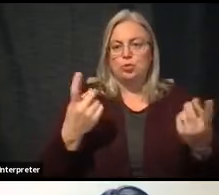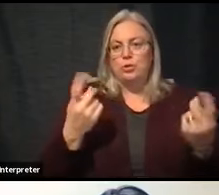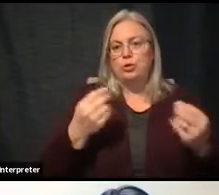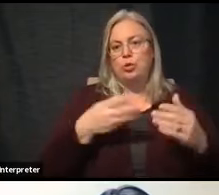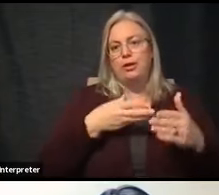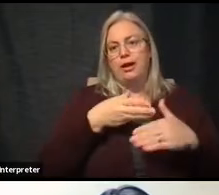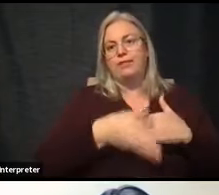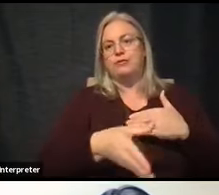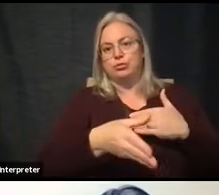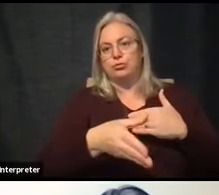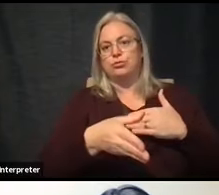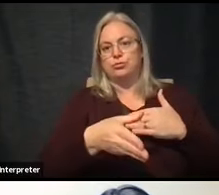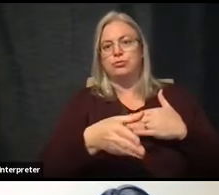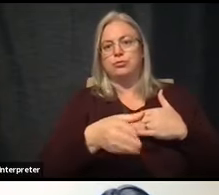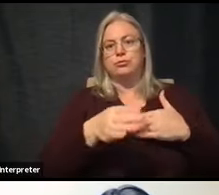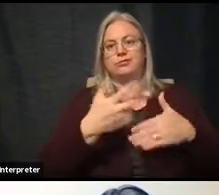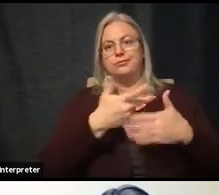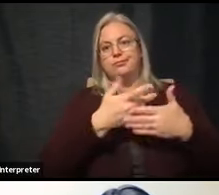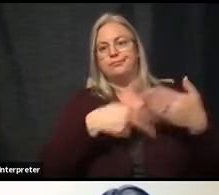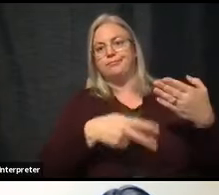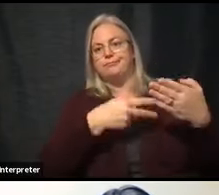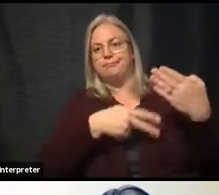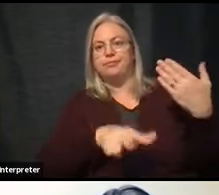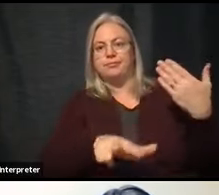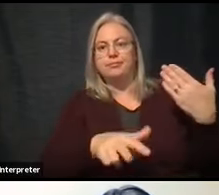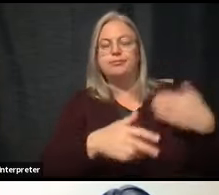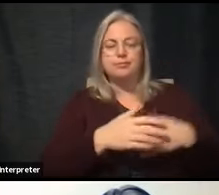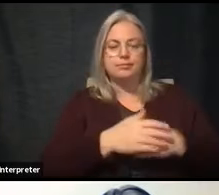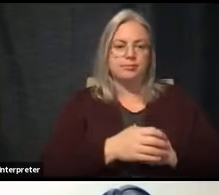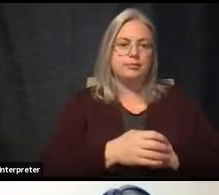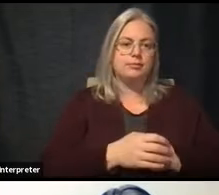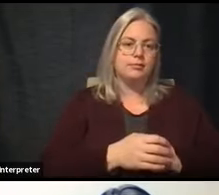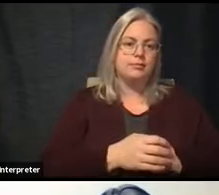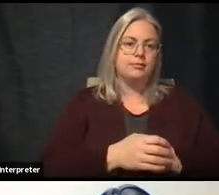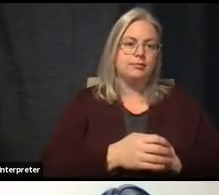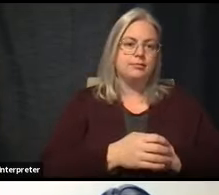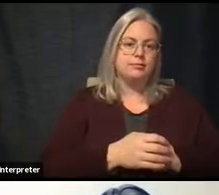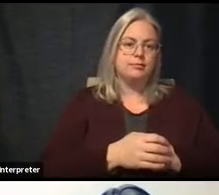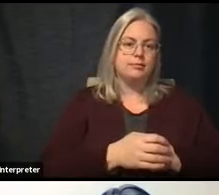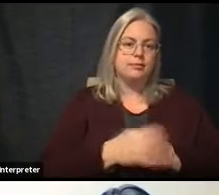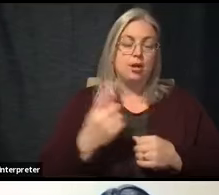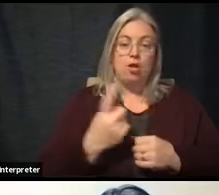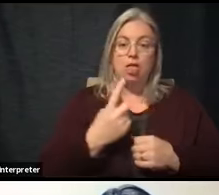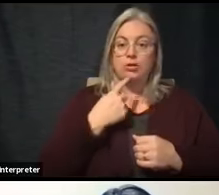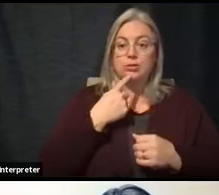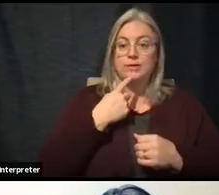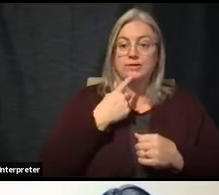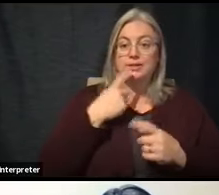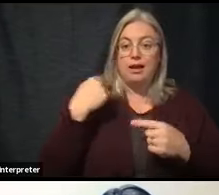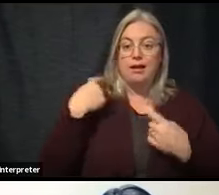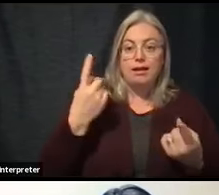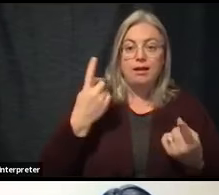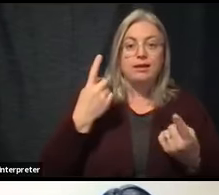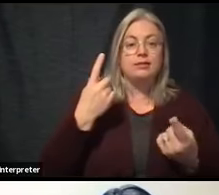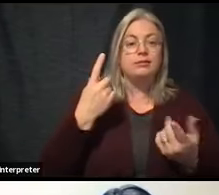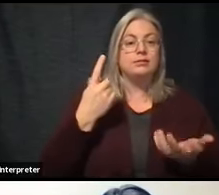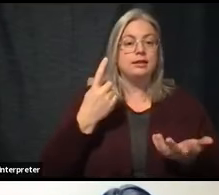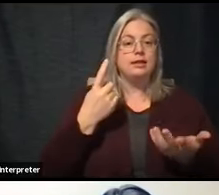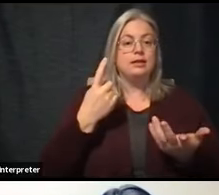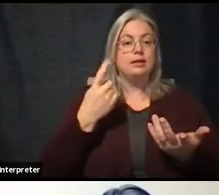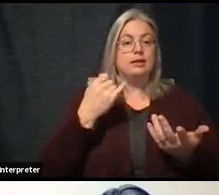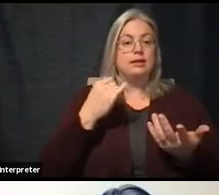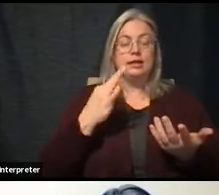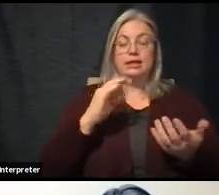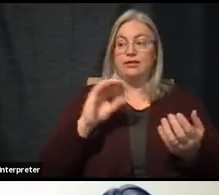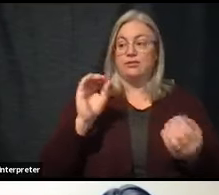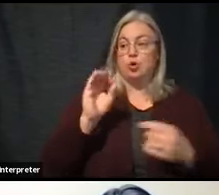those time period. And as we've always said, just because we don't have a